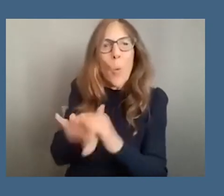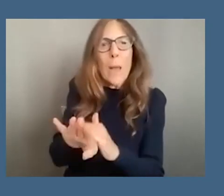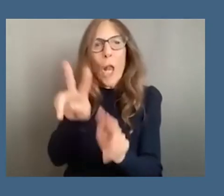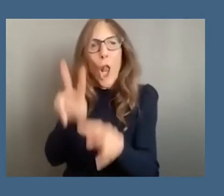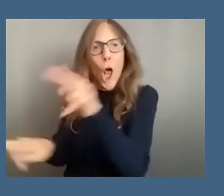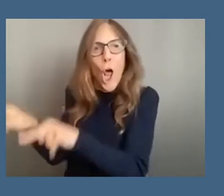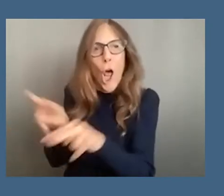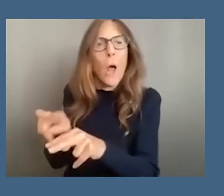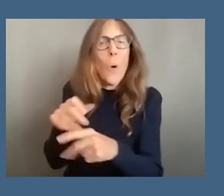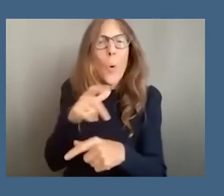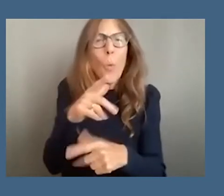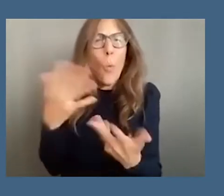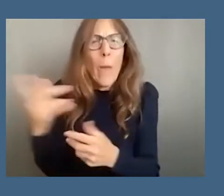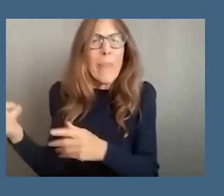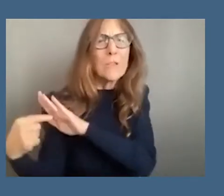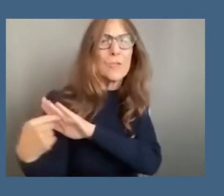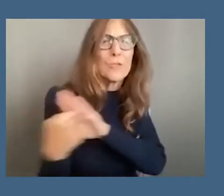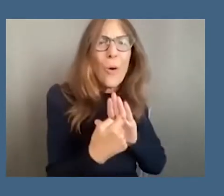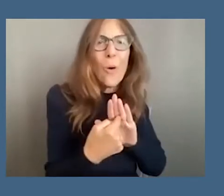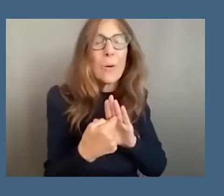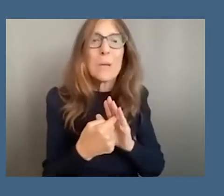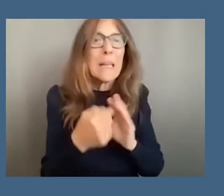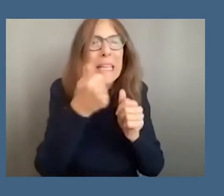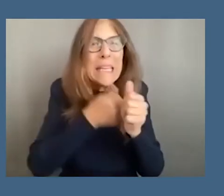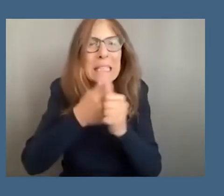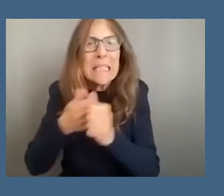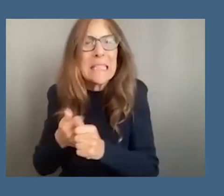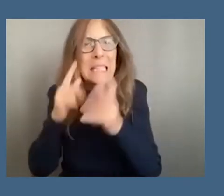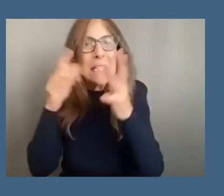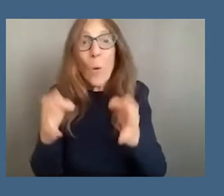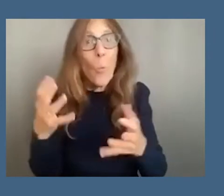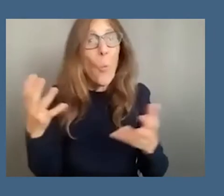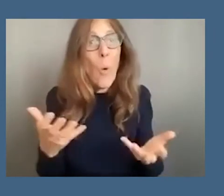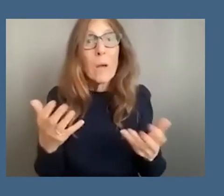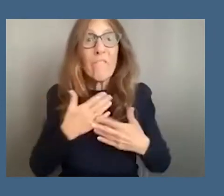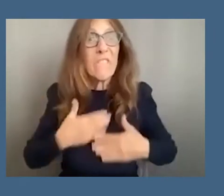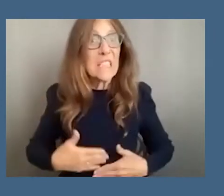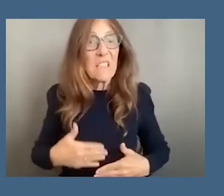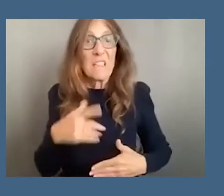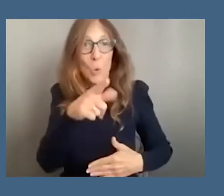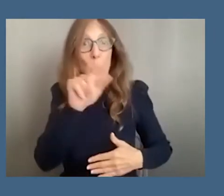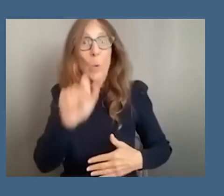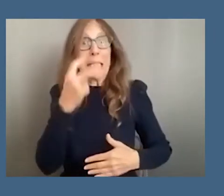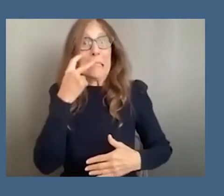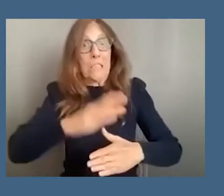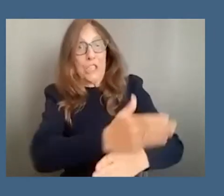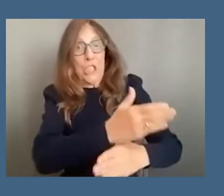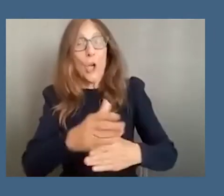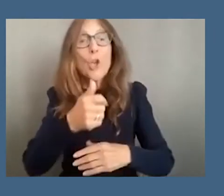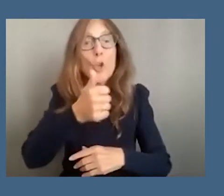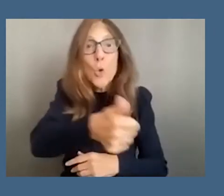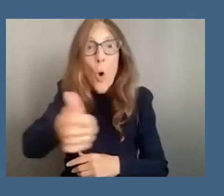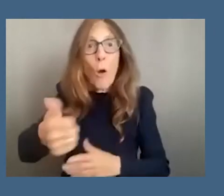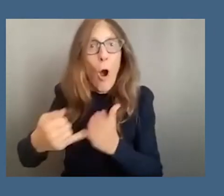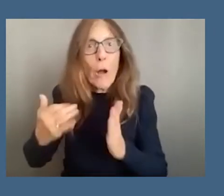showed um these are all decisions what gets physically shared what do you actually as an artist go out and sell